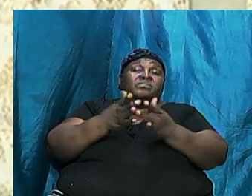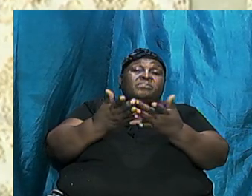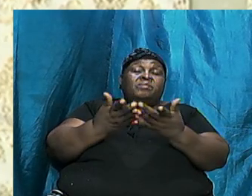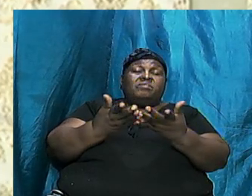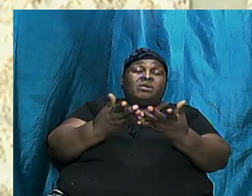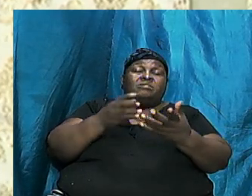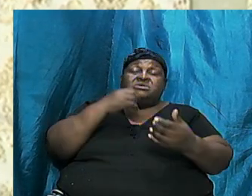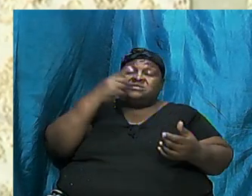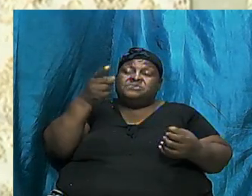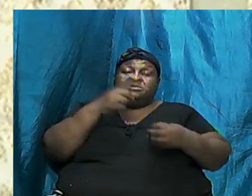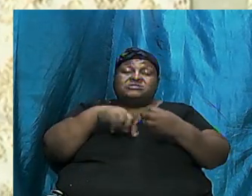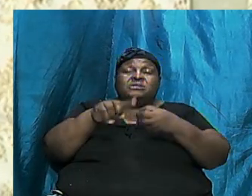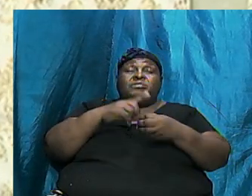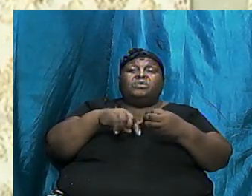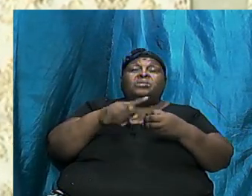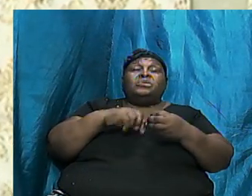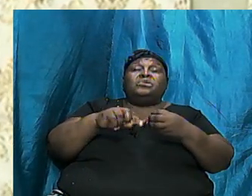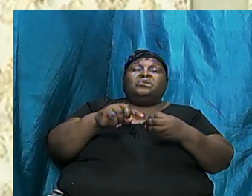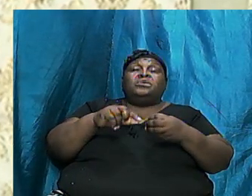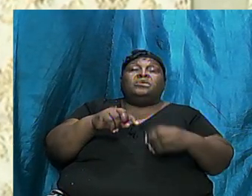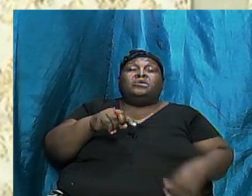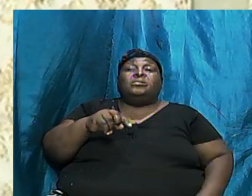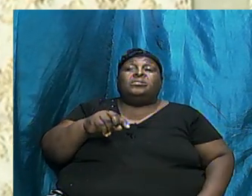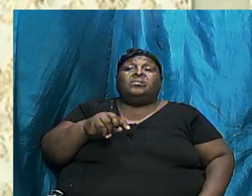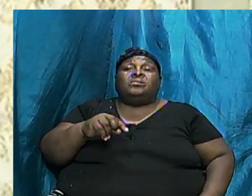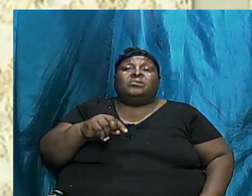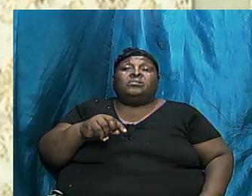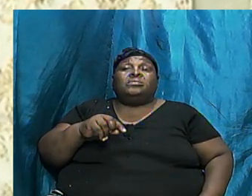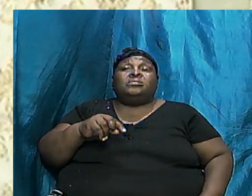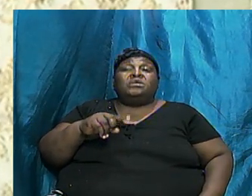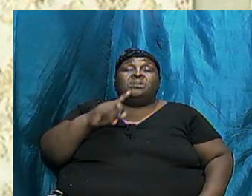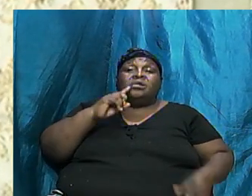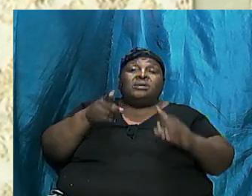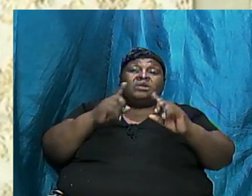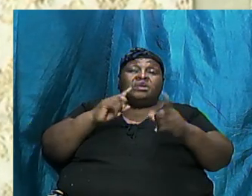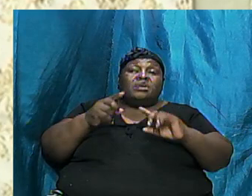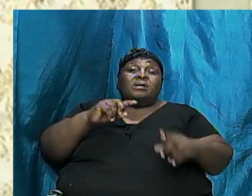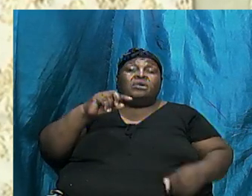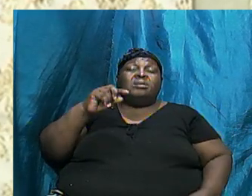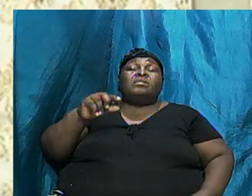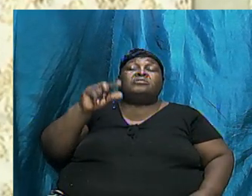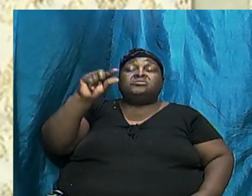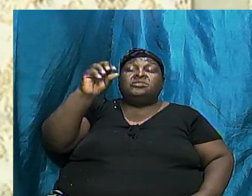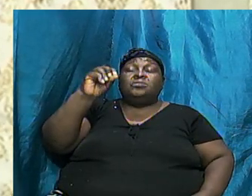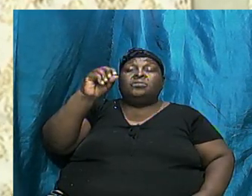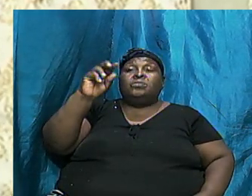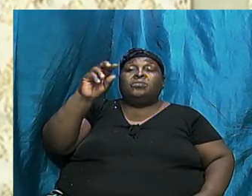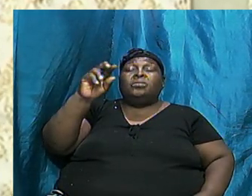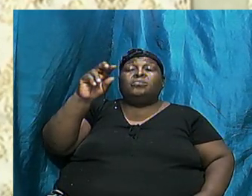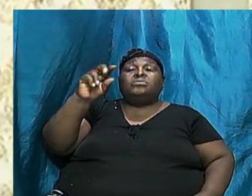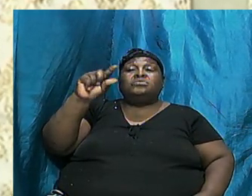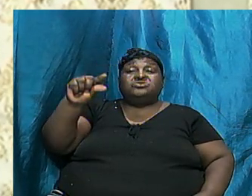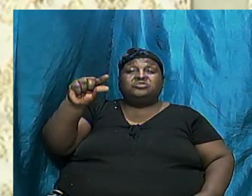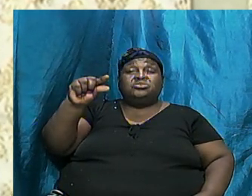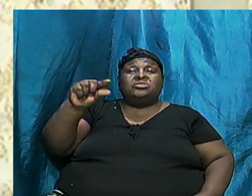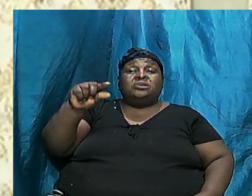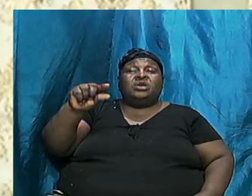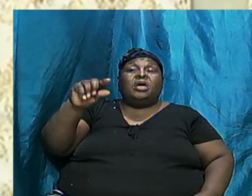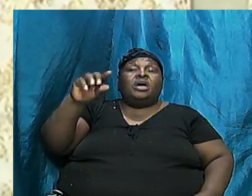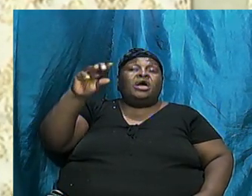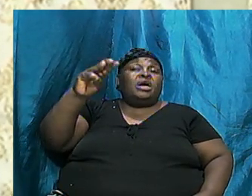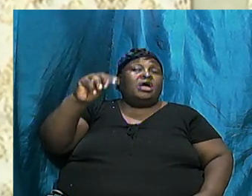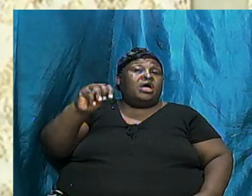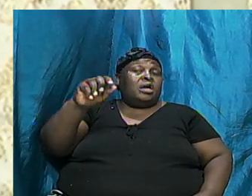Russ and it talks about Gog and it talks about Magog. We are going to find out